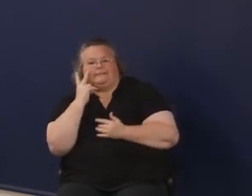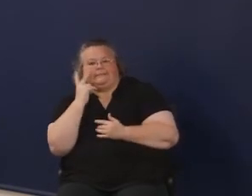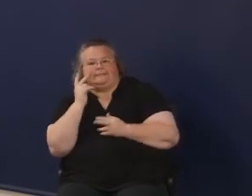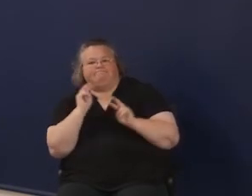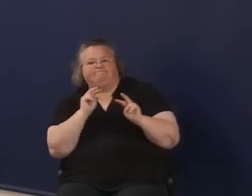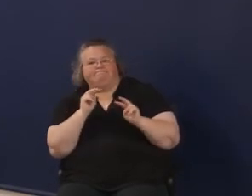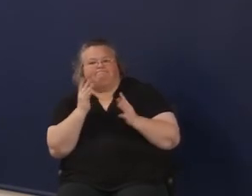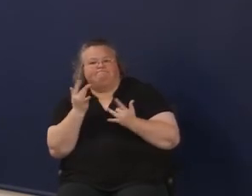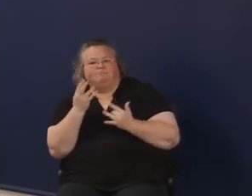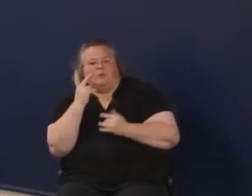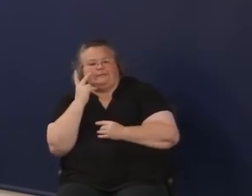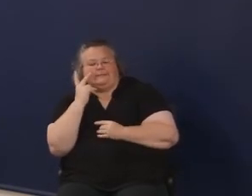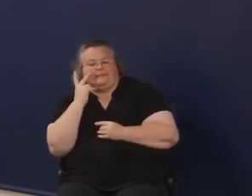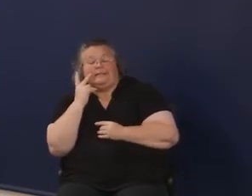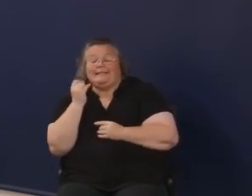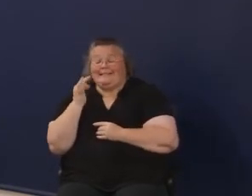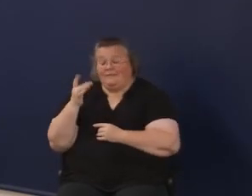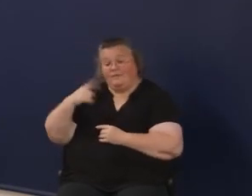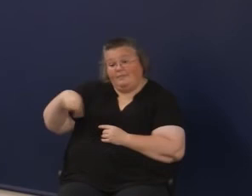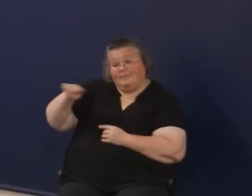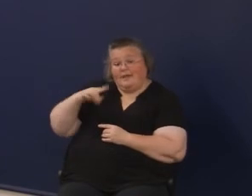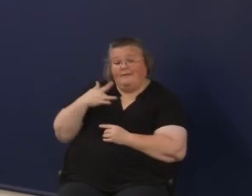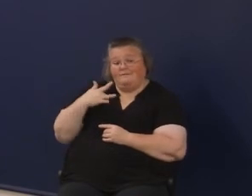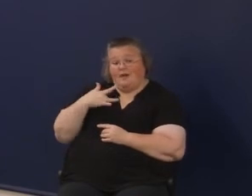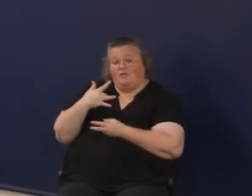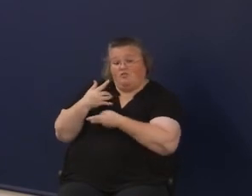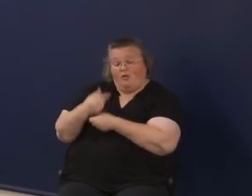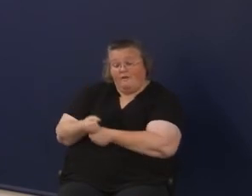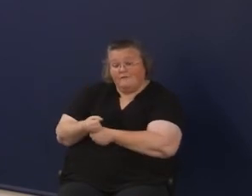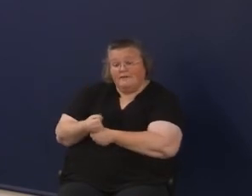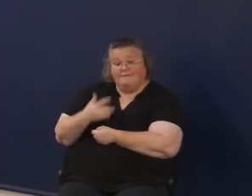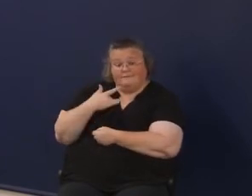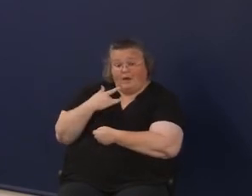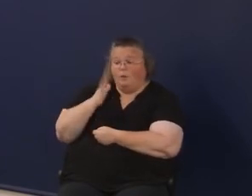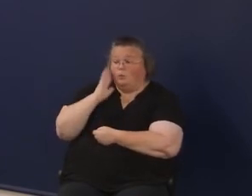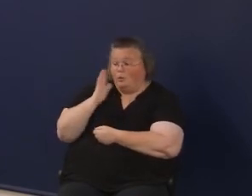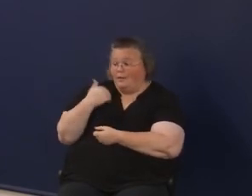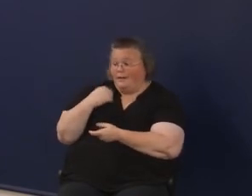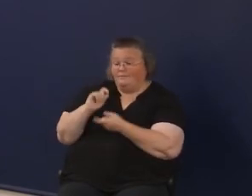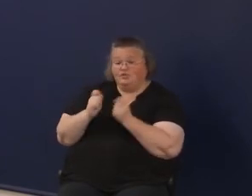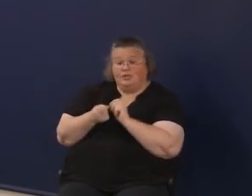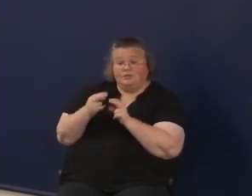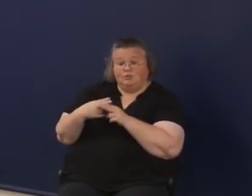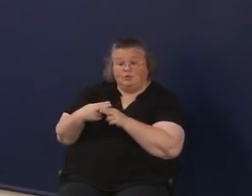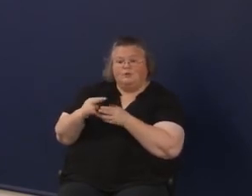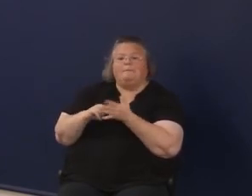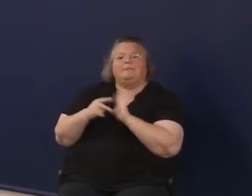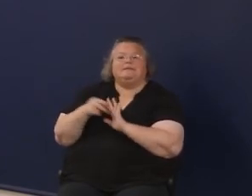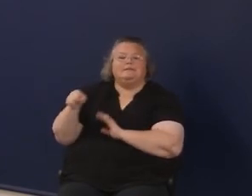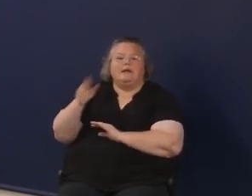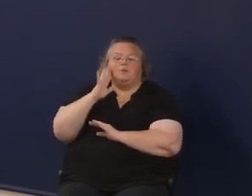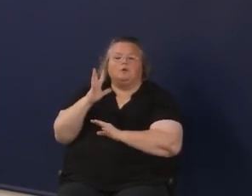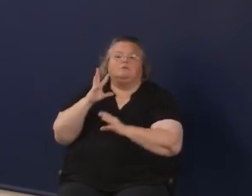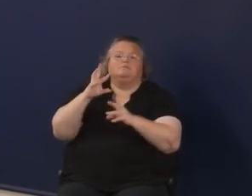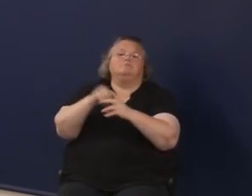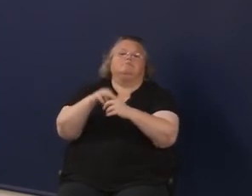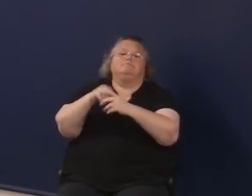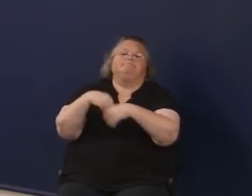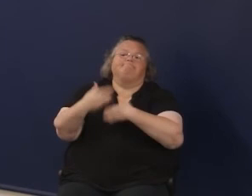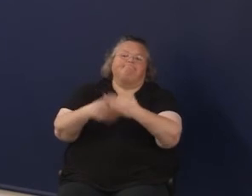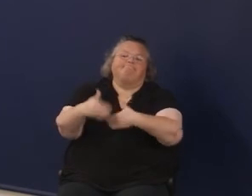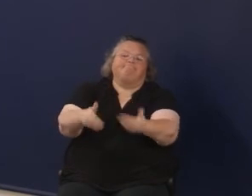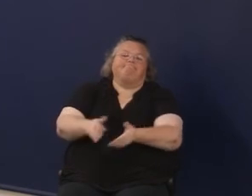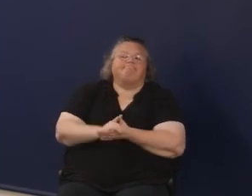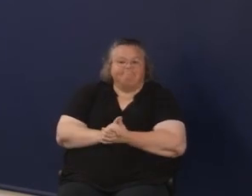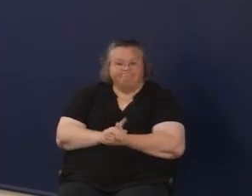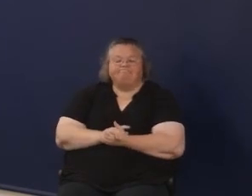I think if they had felt some confidence that things would change, they would be more likely to participate in the